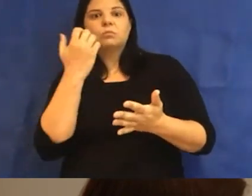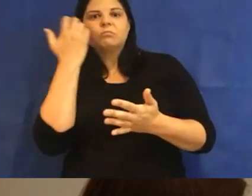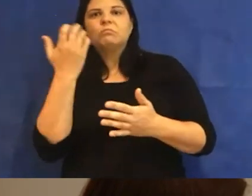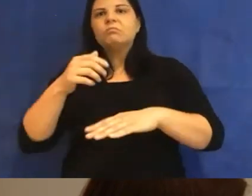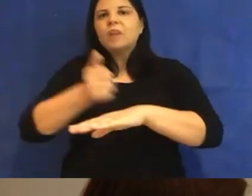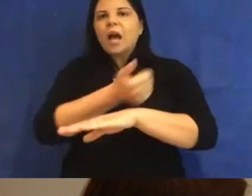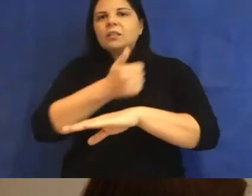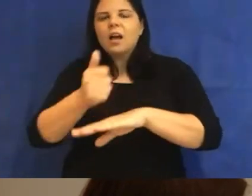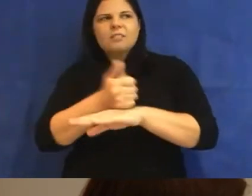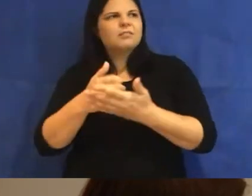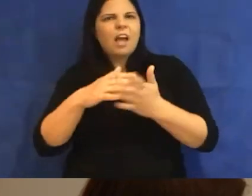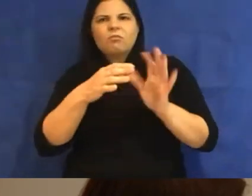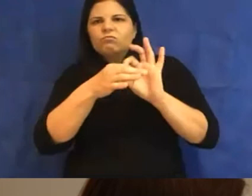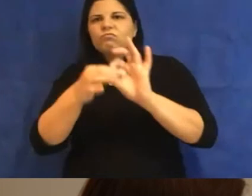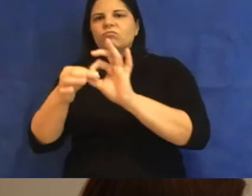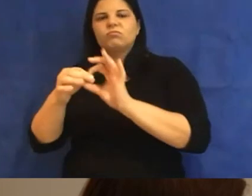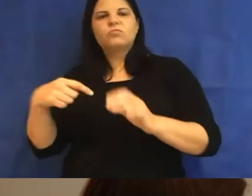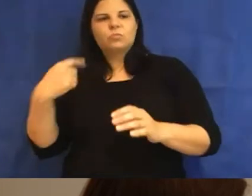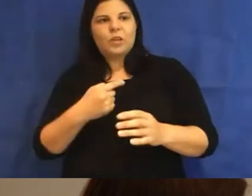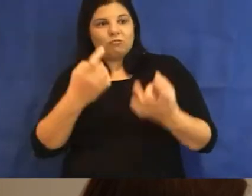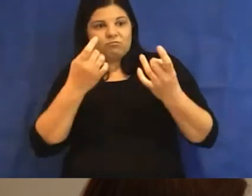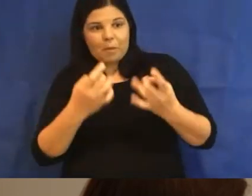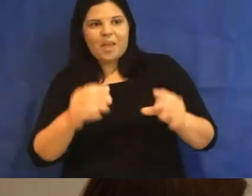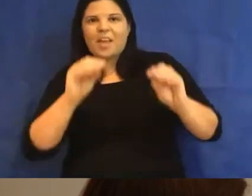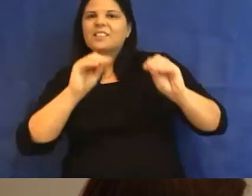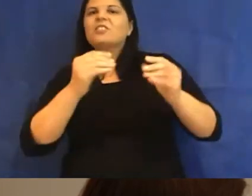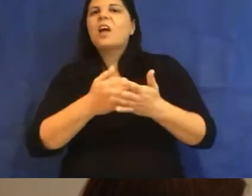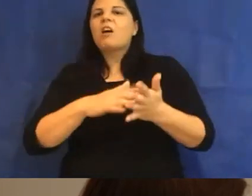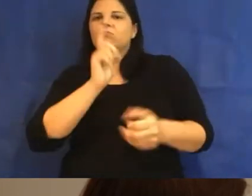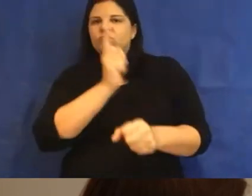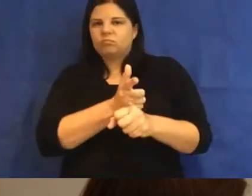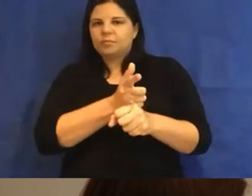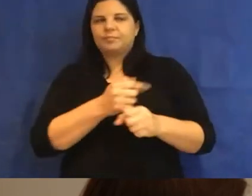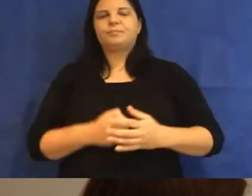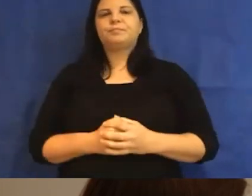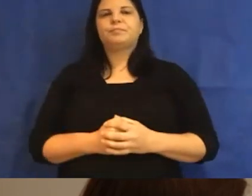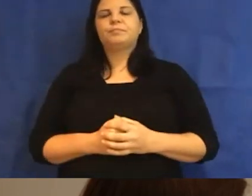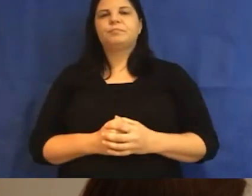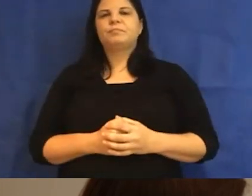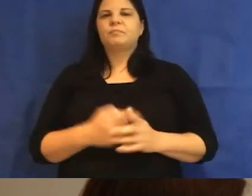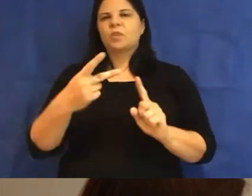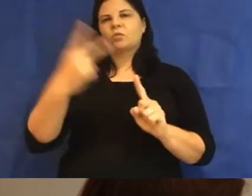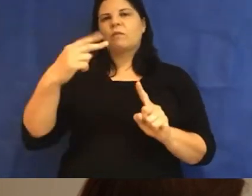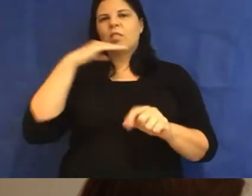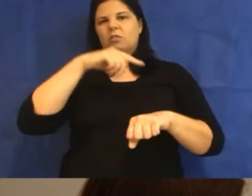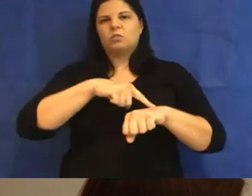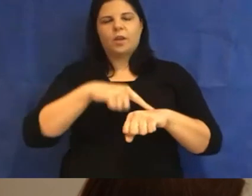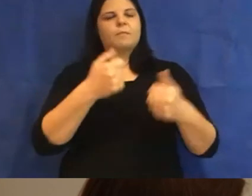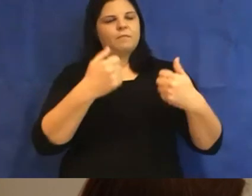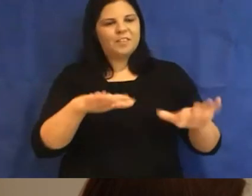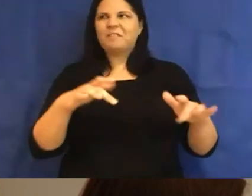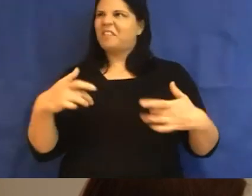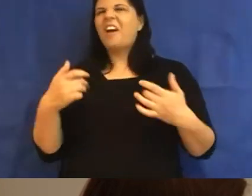in hopes of readying them for their impending shoots. I left the session just after midday, feeling elated and happy to